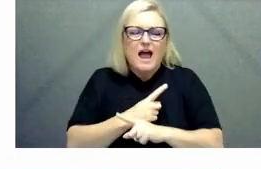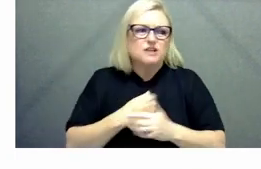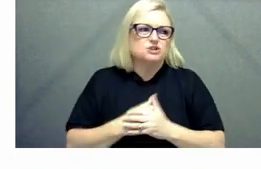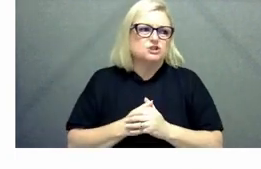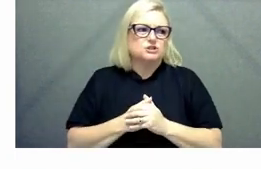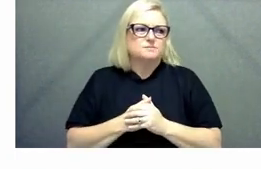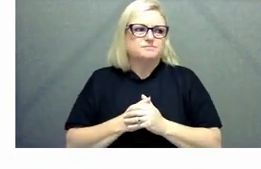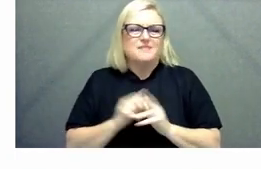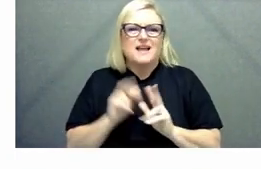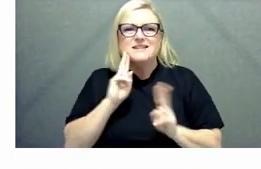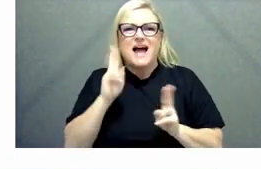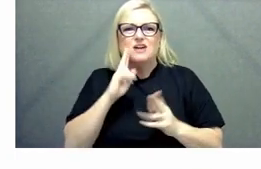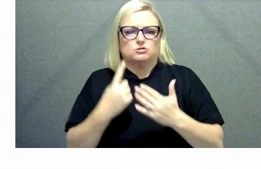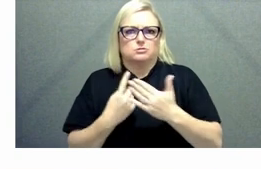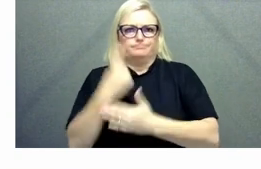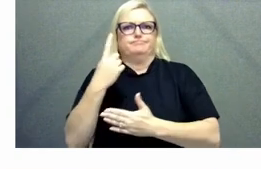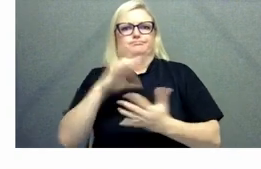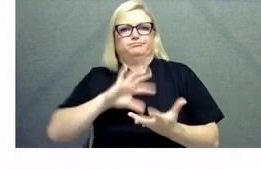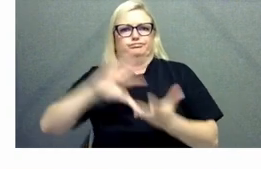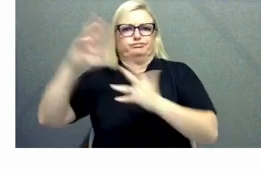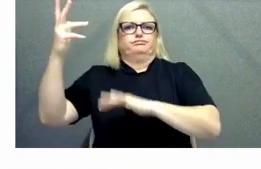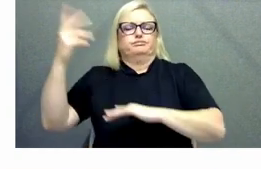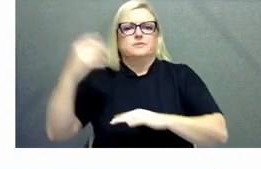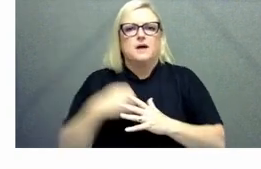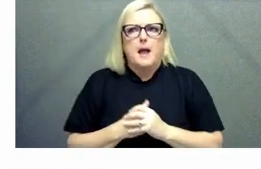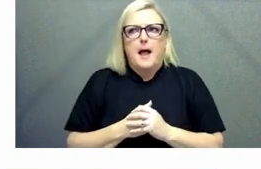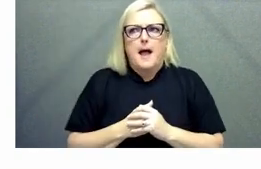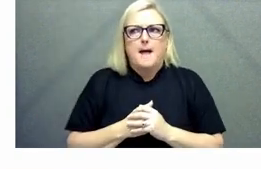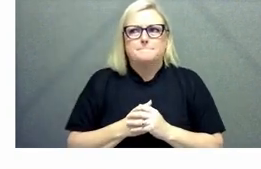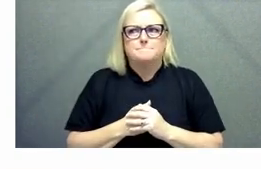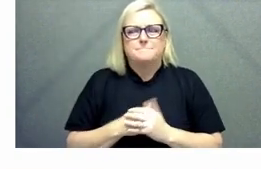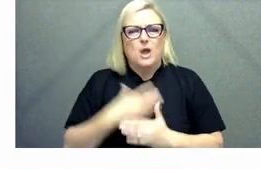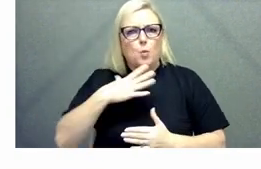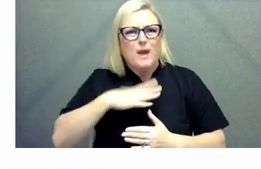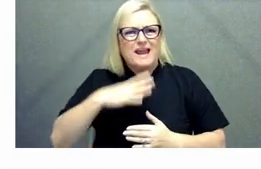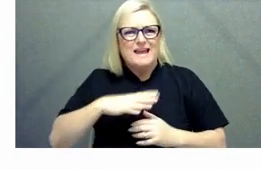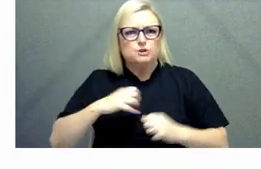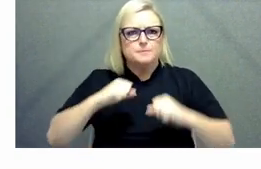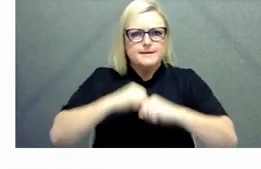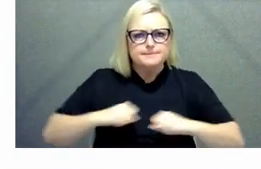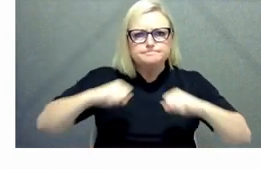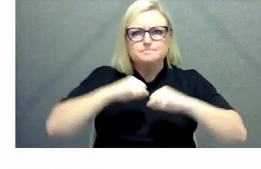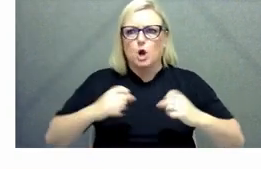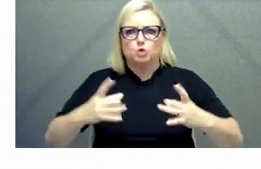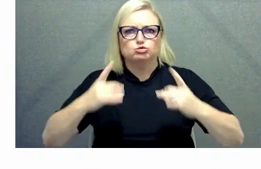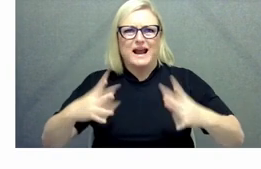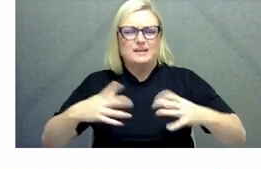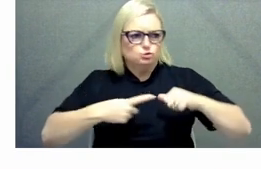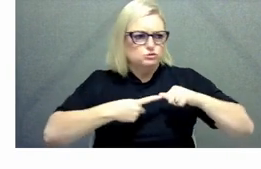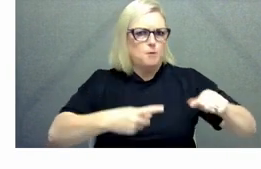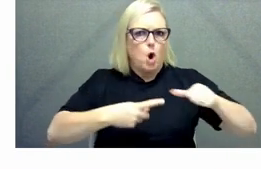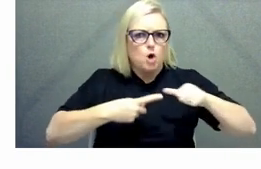and I think what we're going to need is um that agility to really as a workforce to be able to um